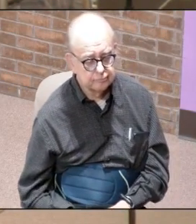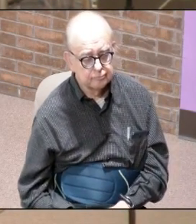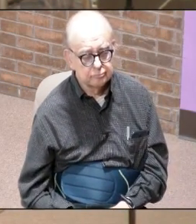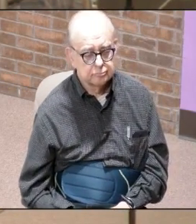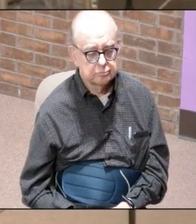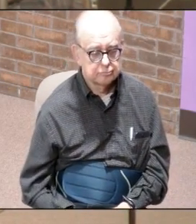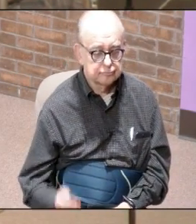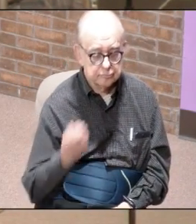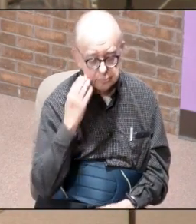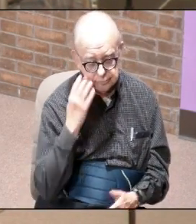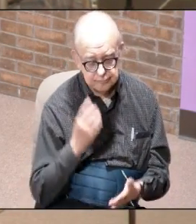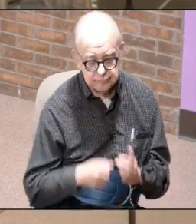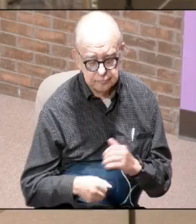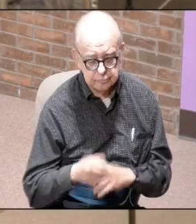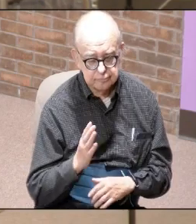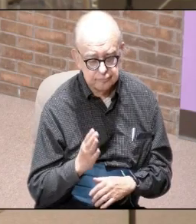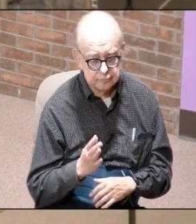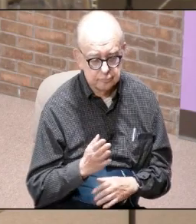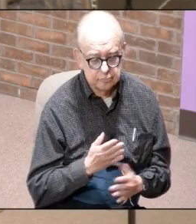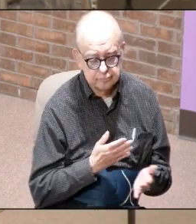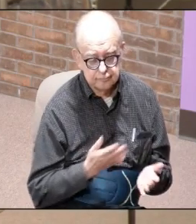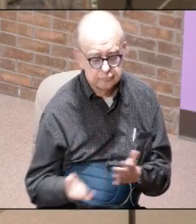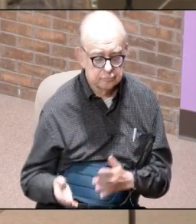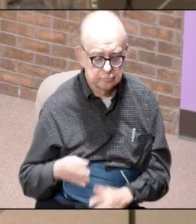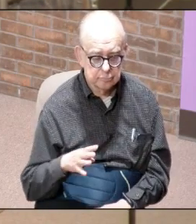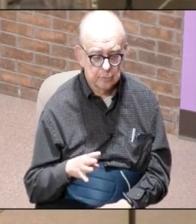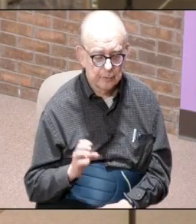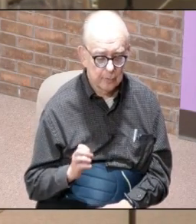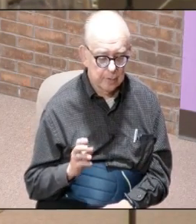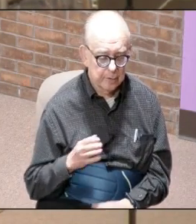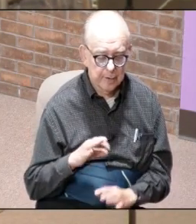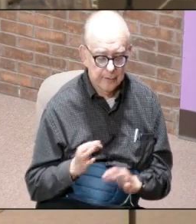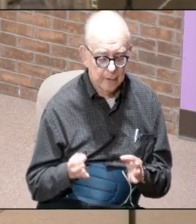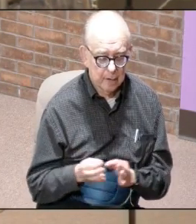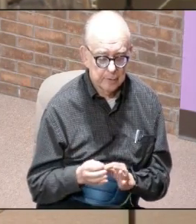but you know what God has brought 400 families to us